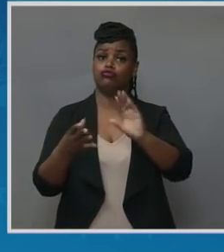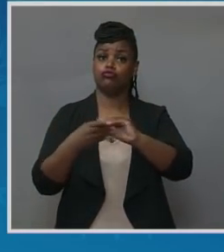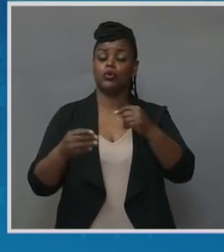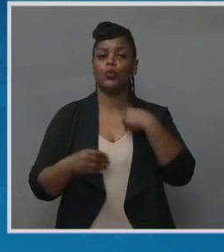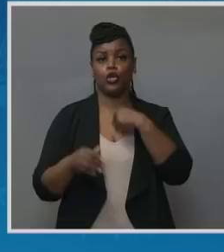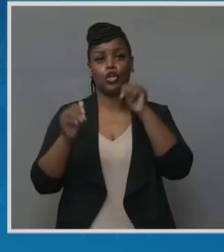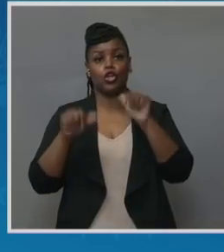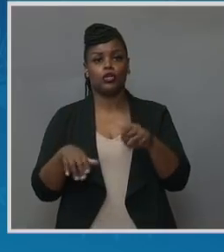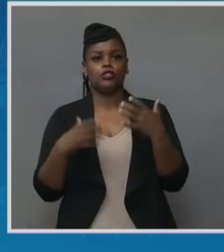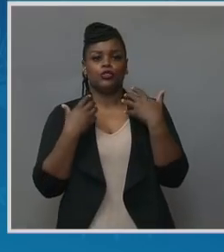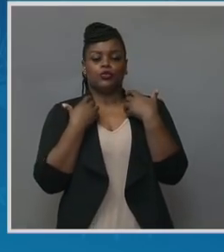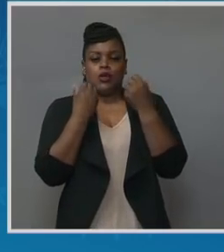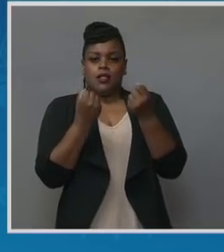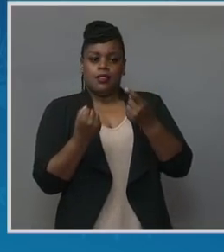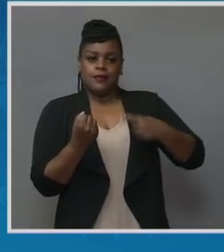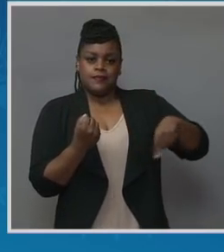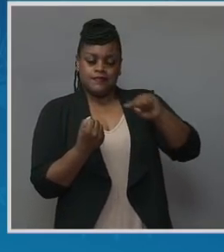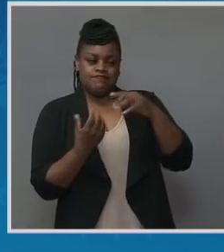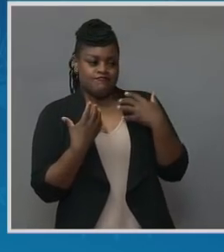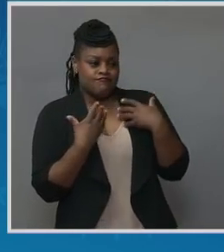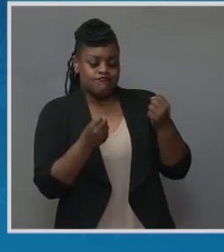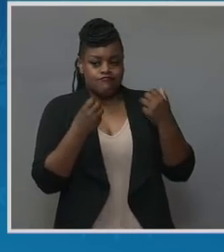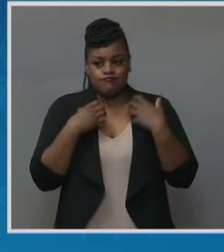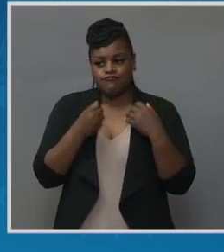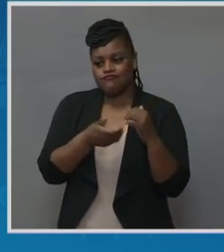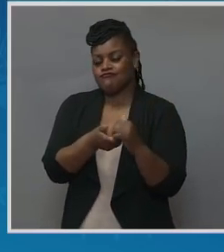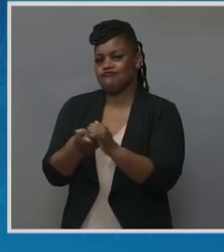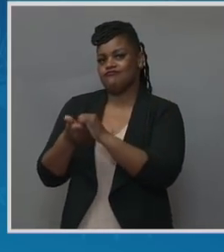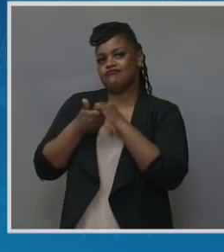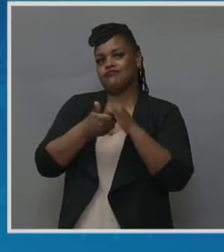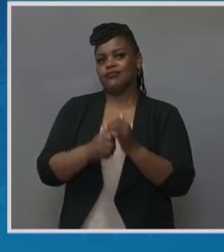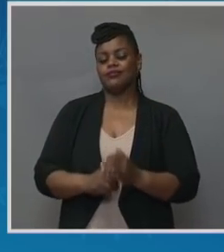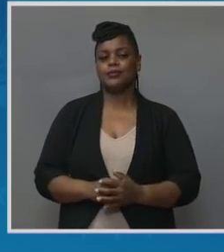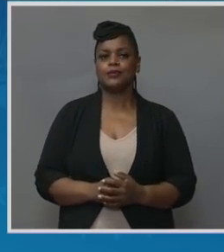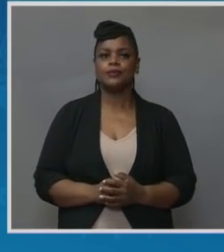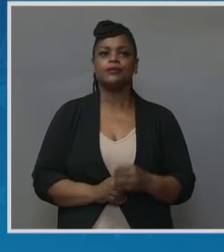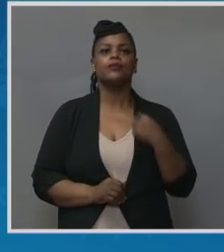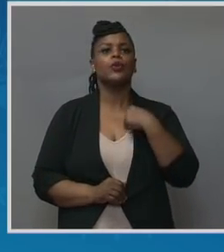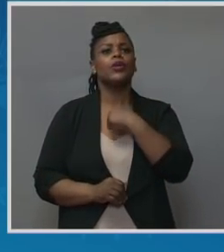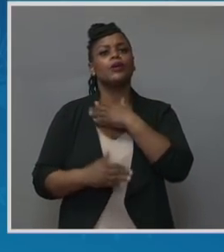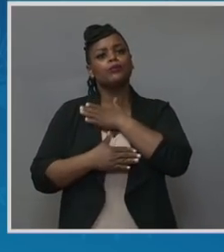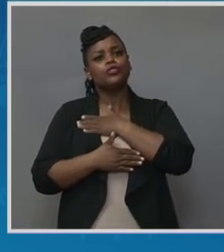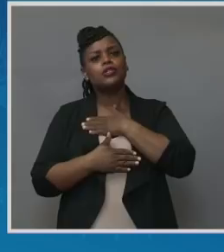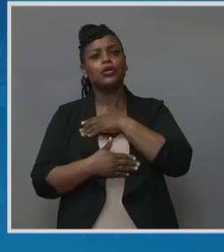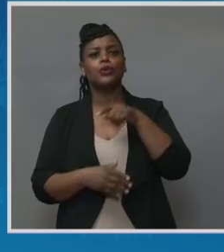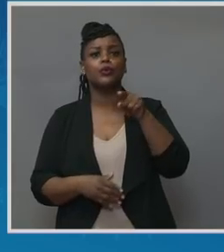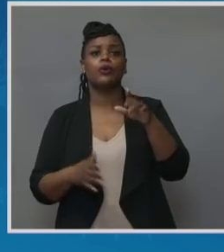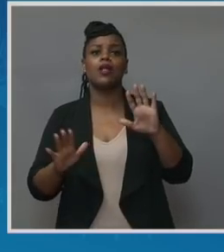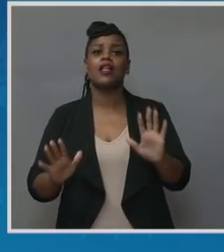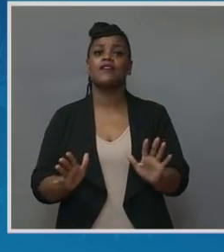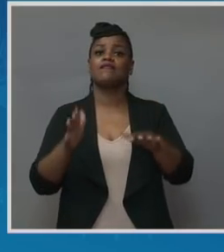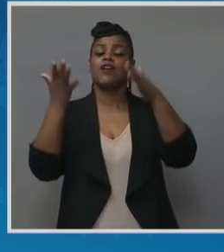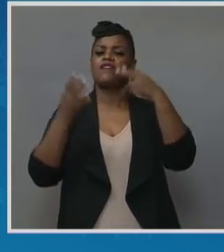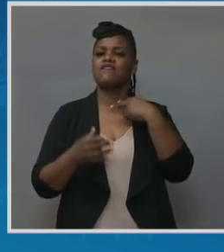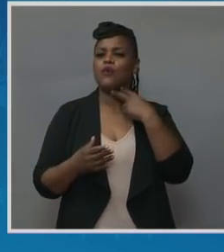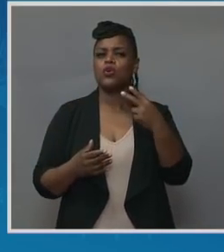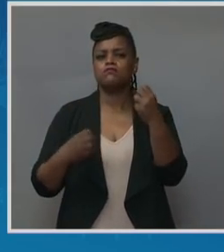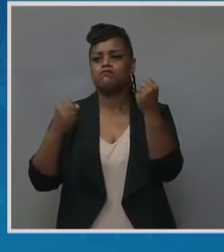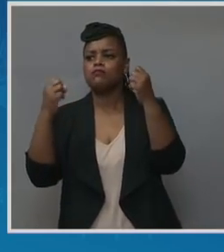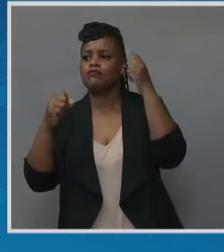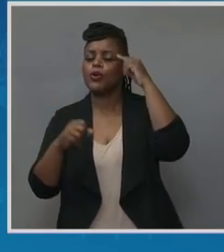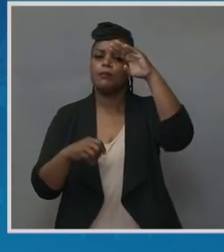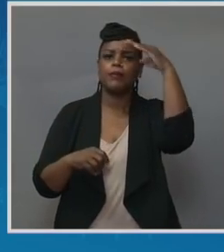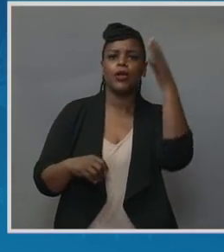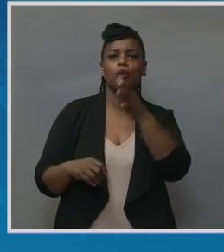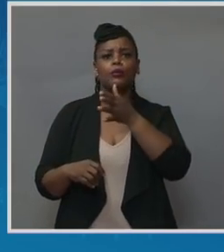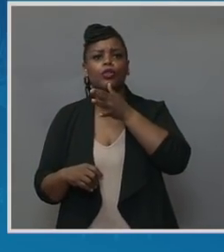we're grateful for your commitment to elevating the voices of all black women who feel deeply this